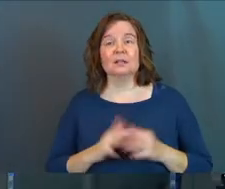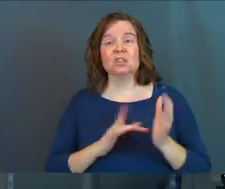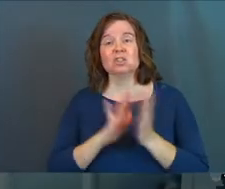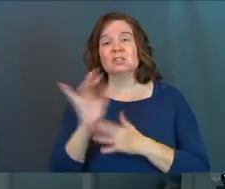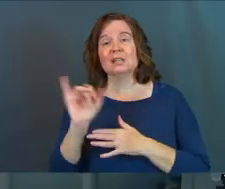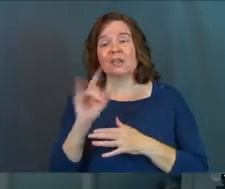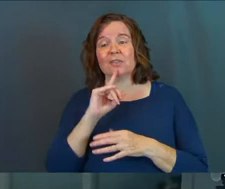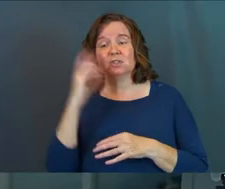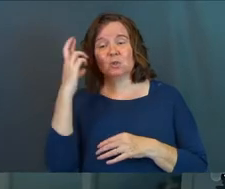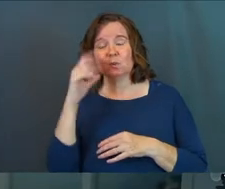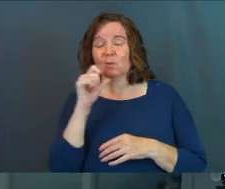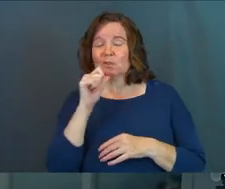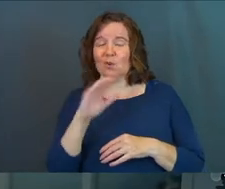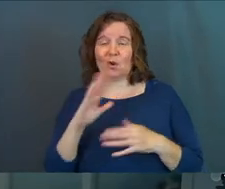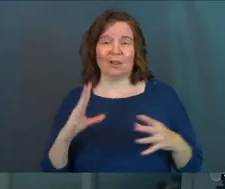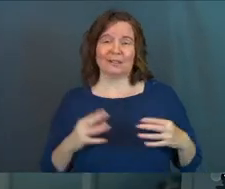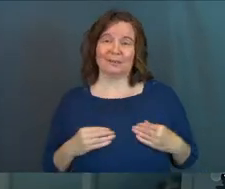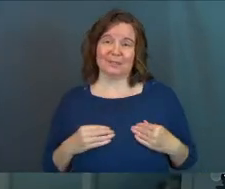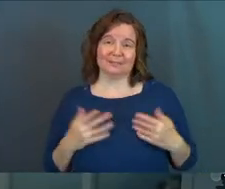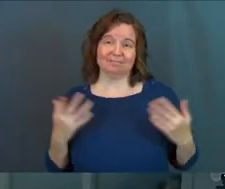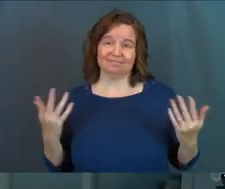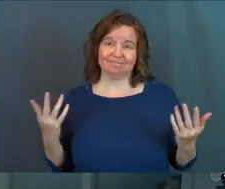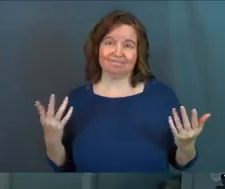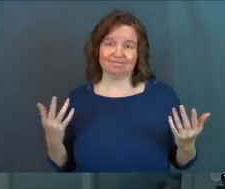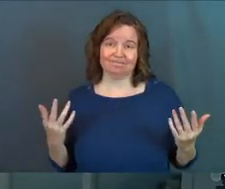And Jesus is like, there's a reason we don't all take it.